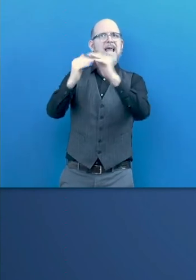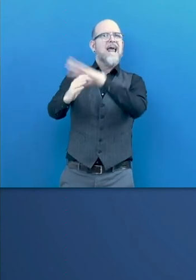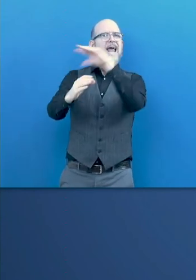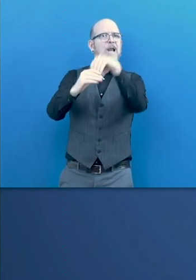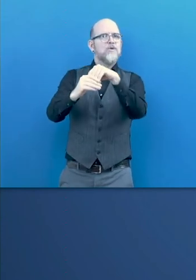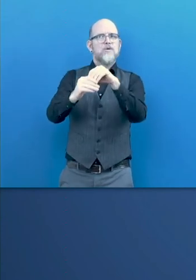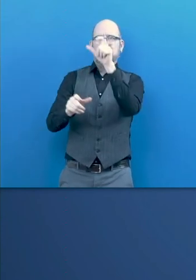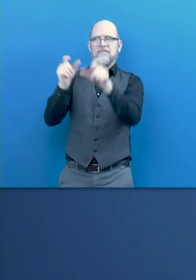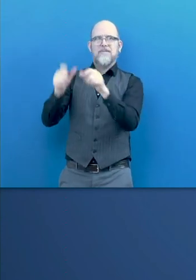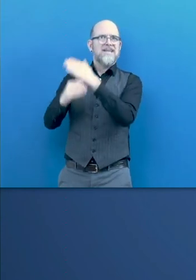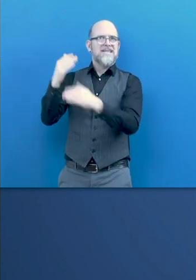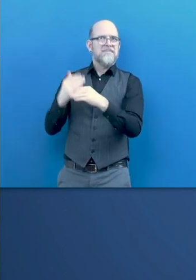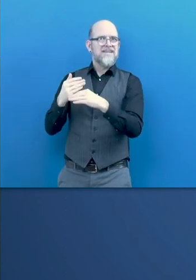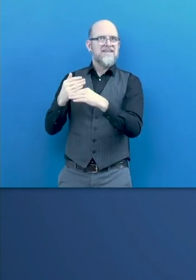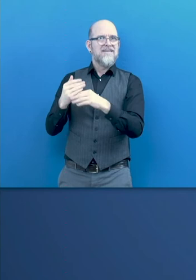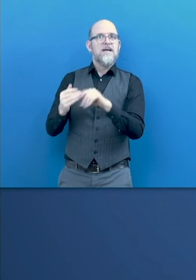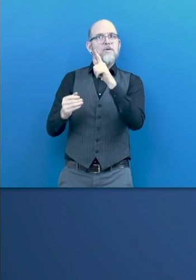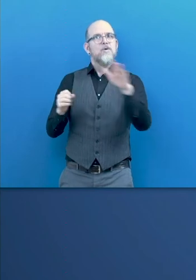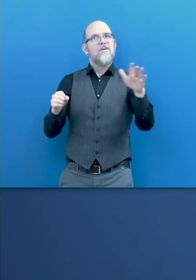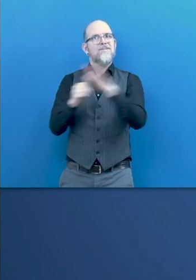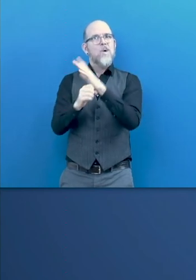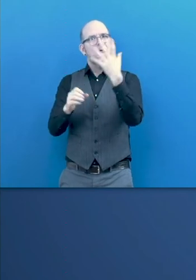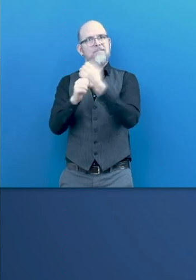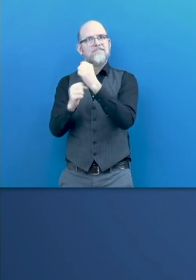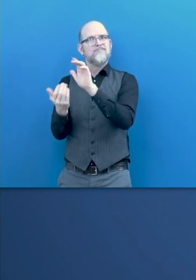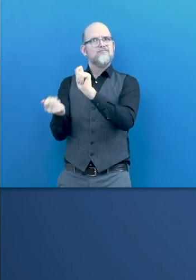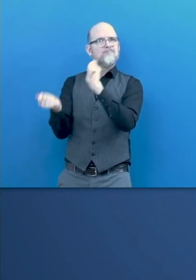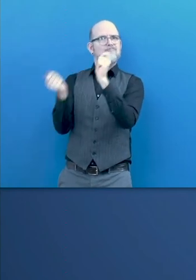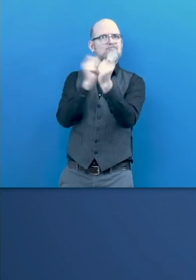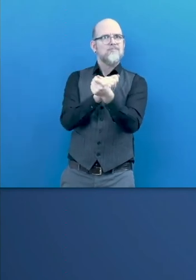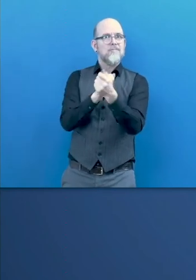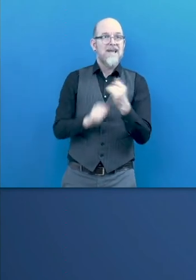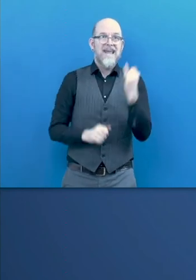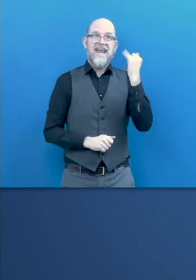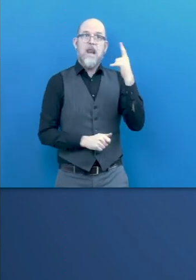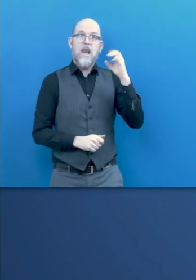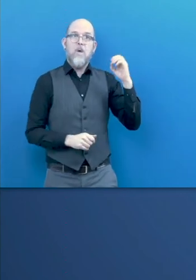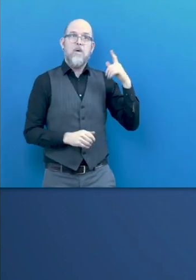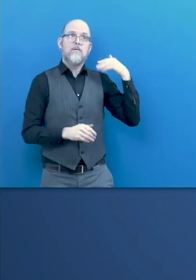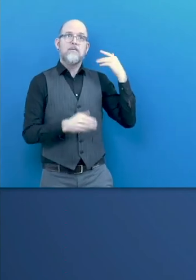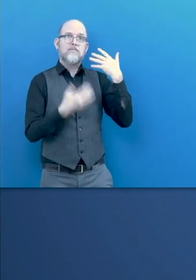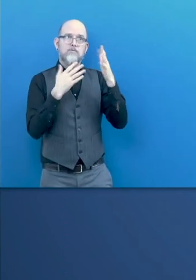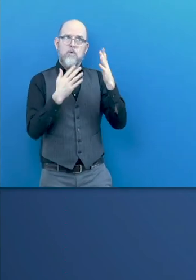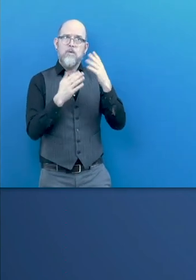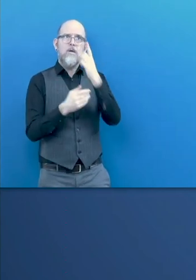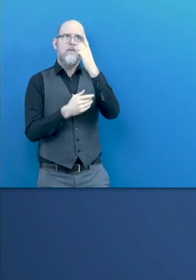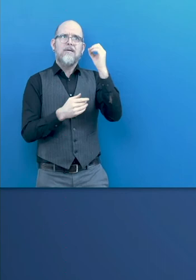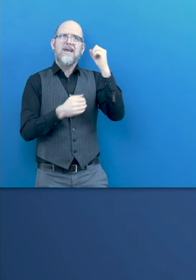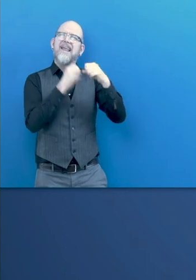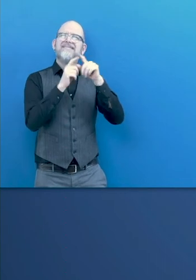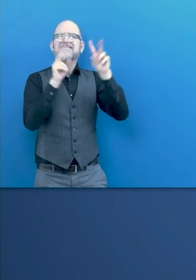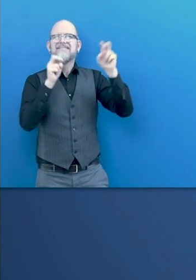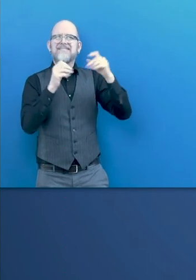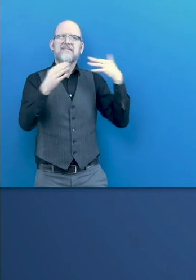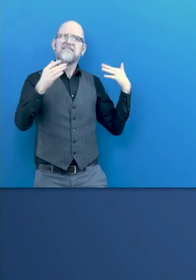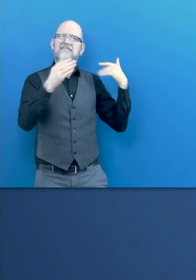boldly stated by the ILO Centenary Declaration, which was adopted by the International Labour Conference in